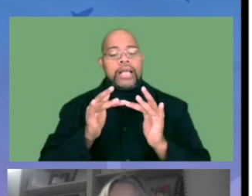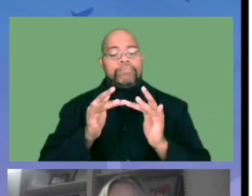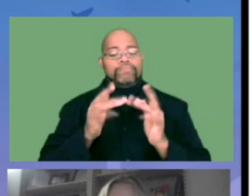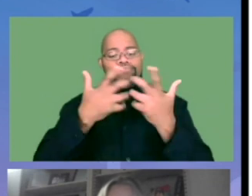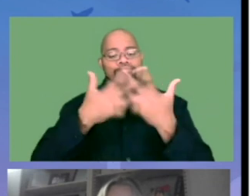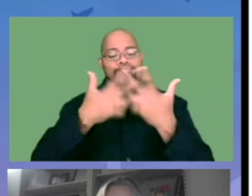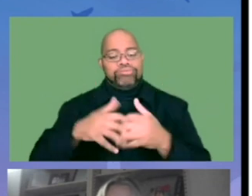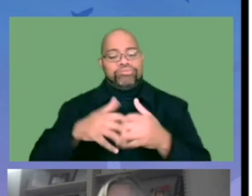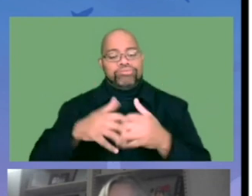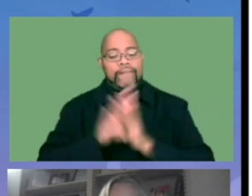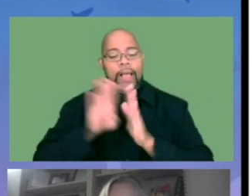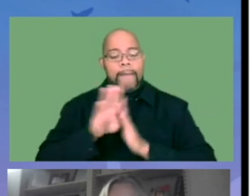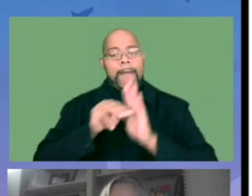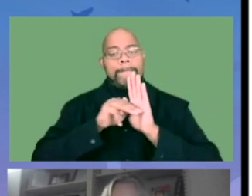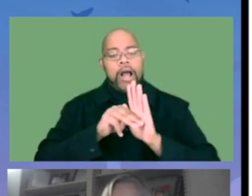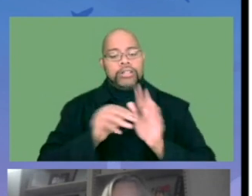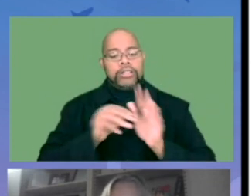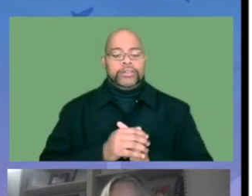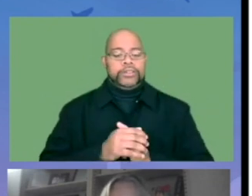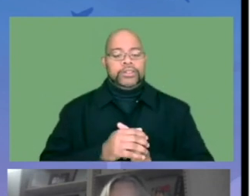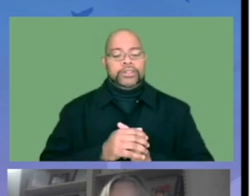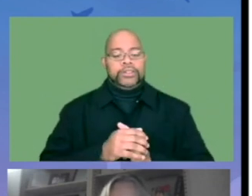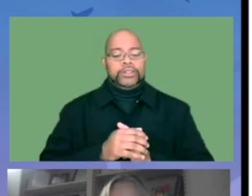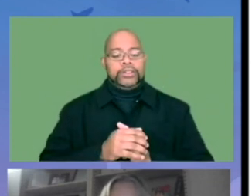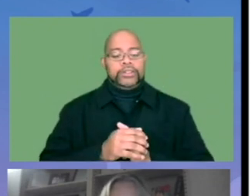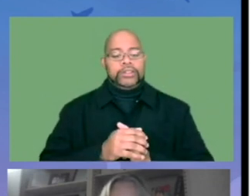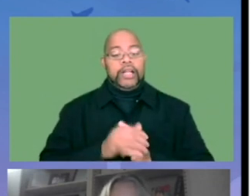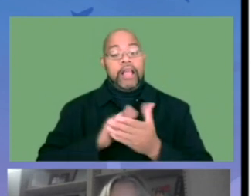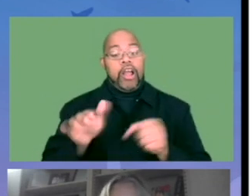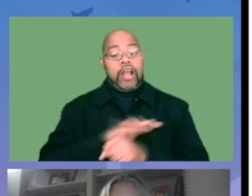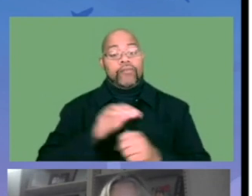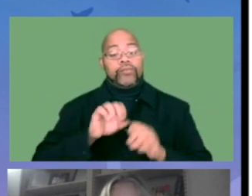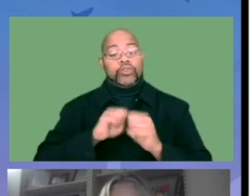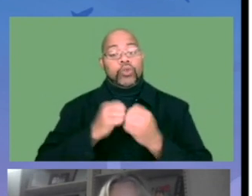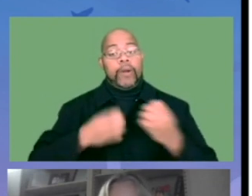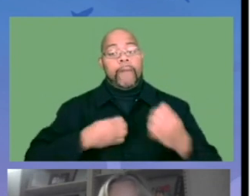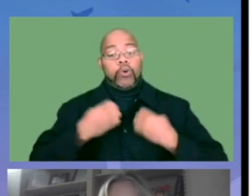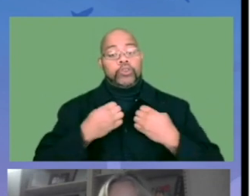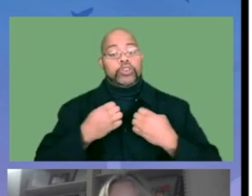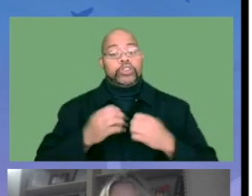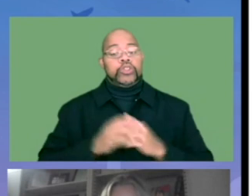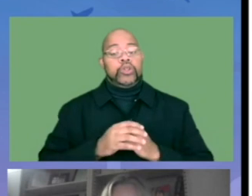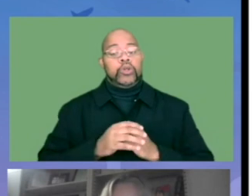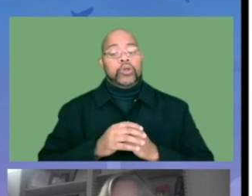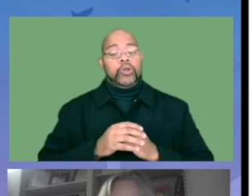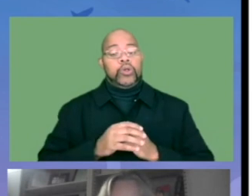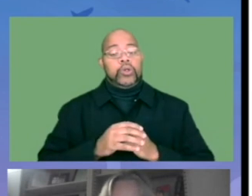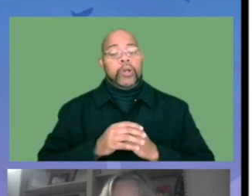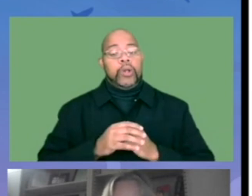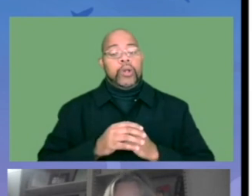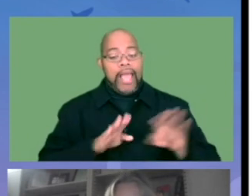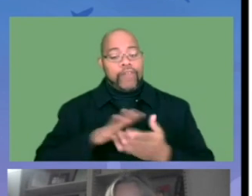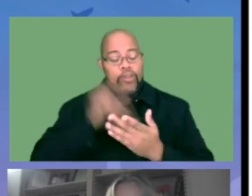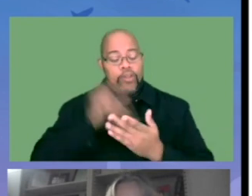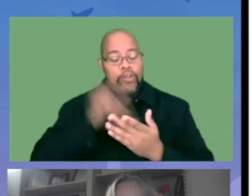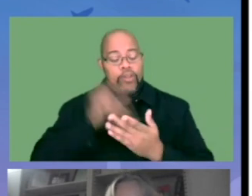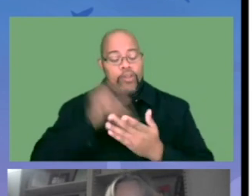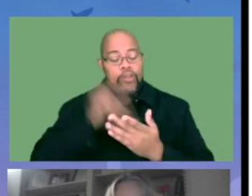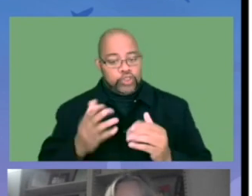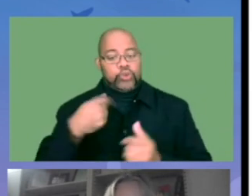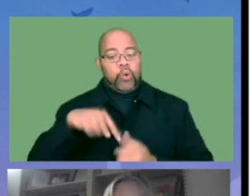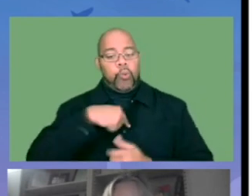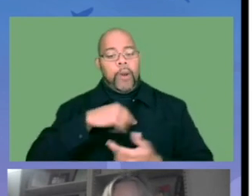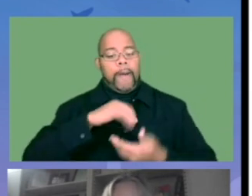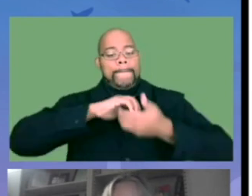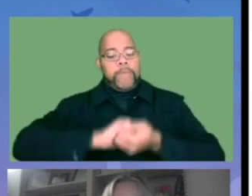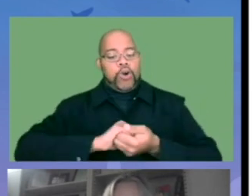that these will be interdisciplinary across university and potentially focus on rural and high need schools where resources may